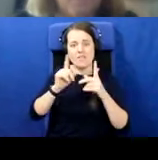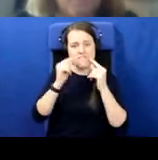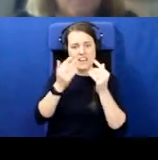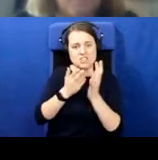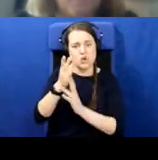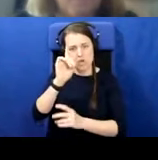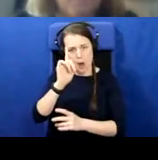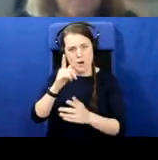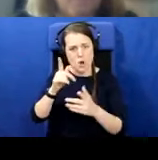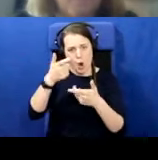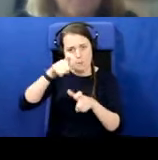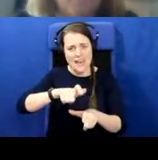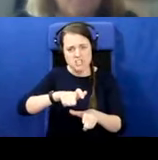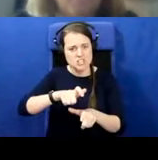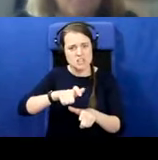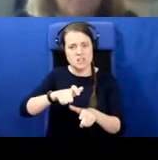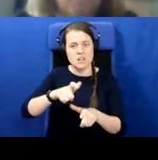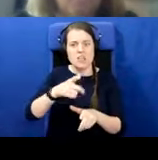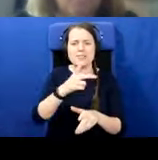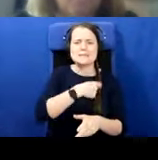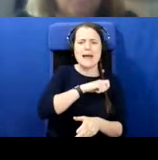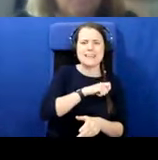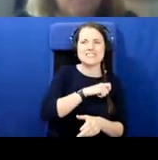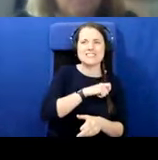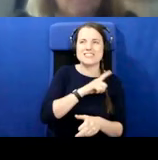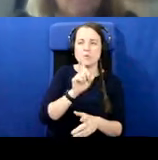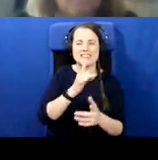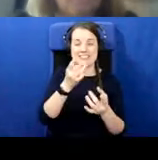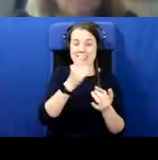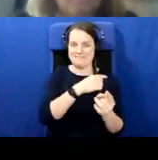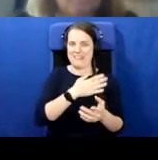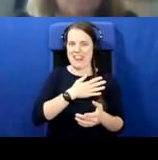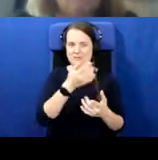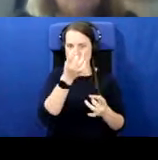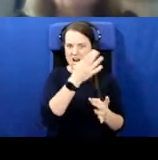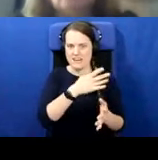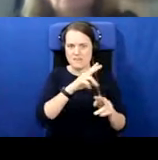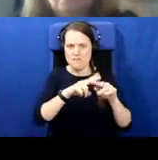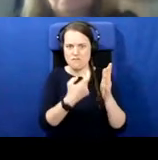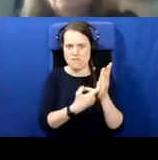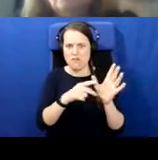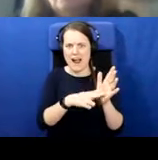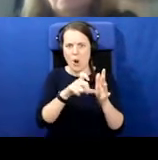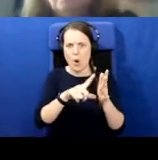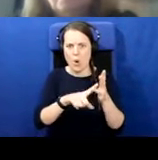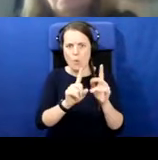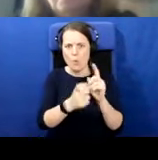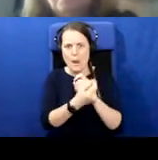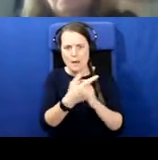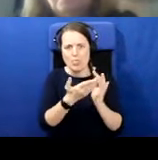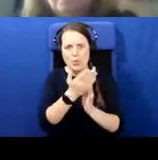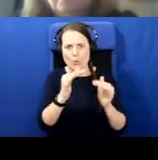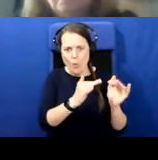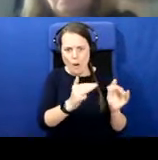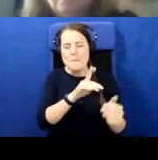have, what do they call it? The pact of forgetting about, about Franco and the French civil war. Um, I, I just